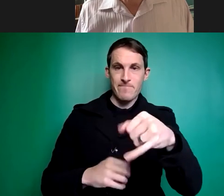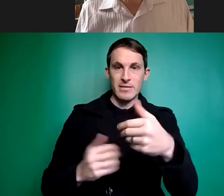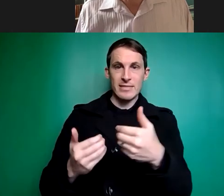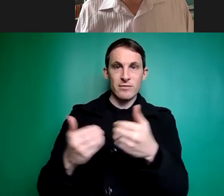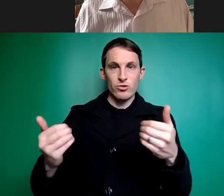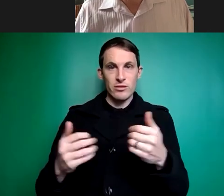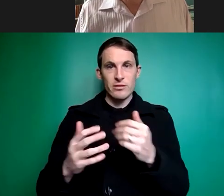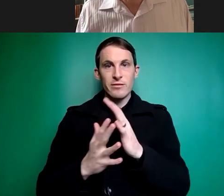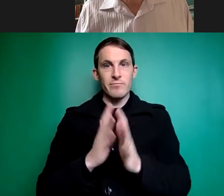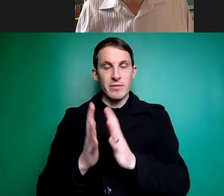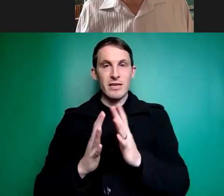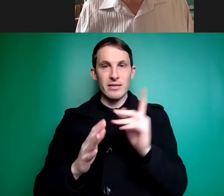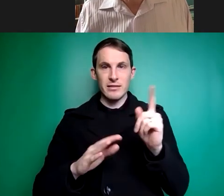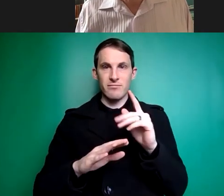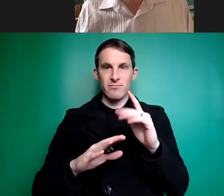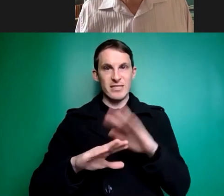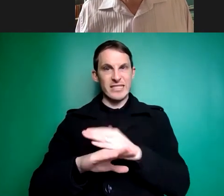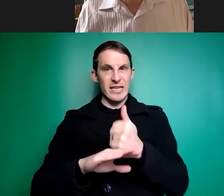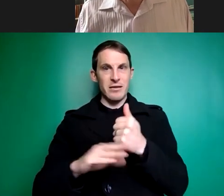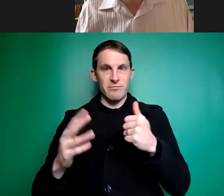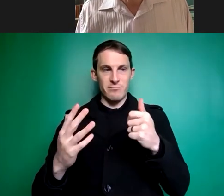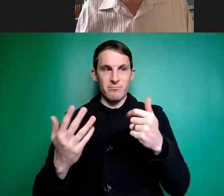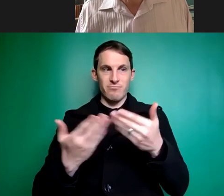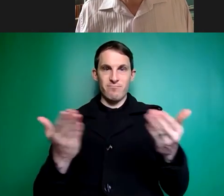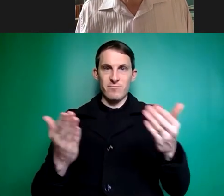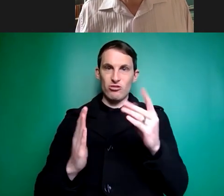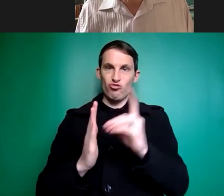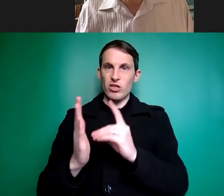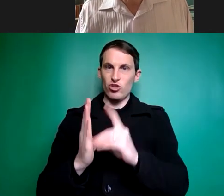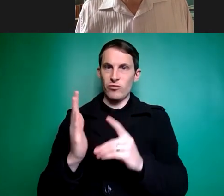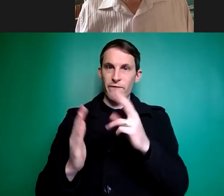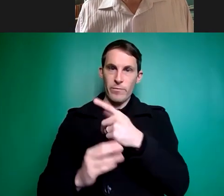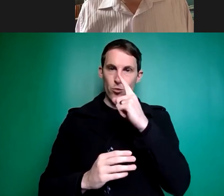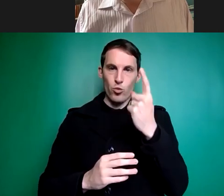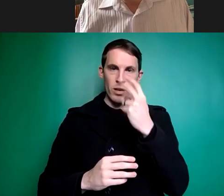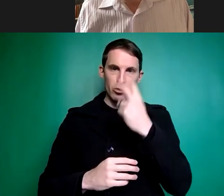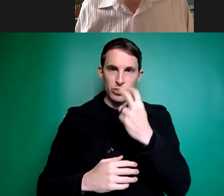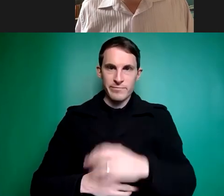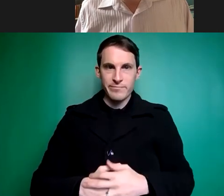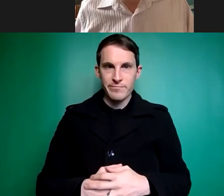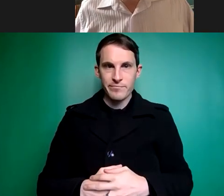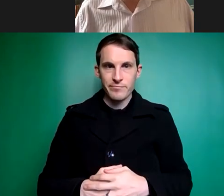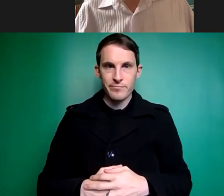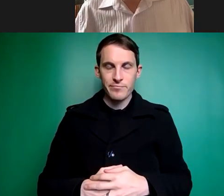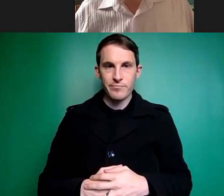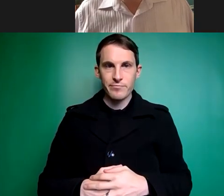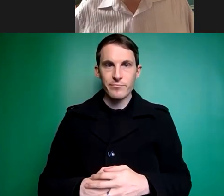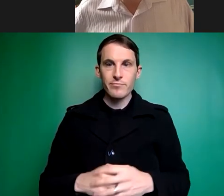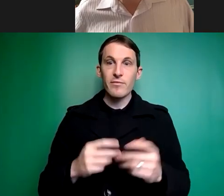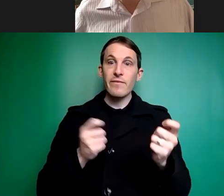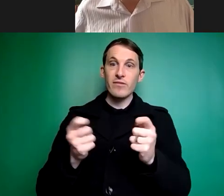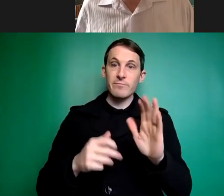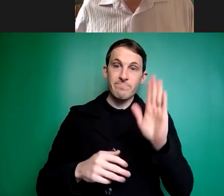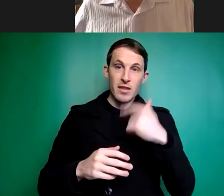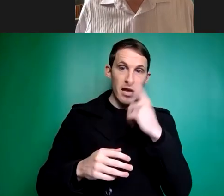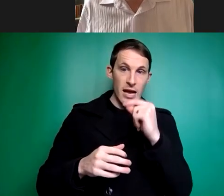setting up the society to be discriminatory one for us to age through life um i mean i can probably make a comment on